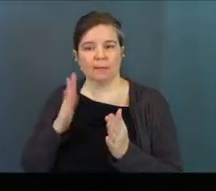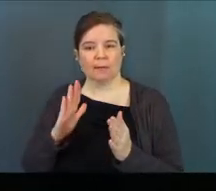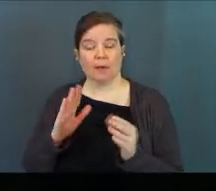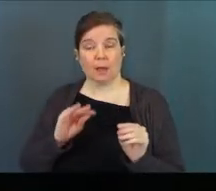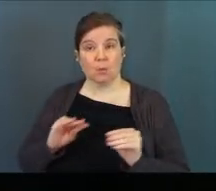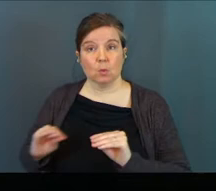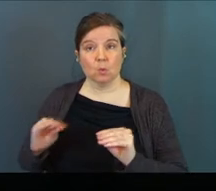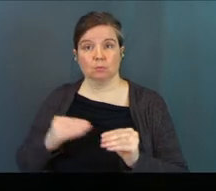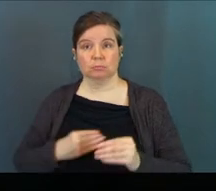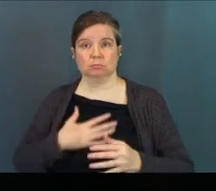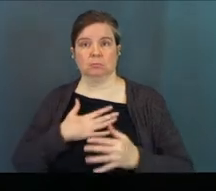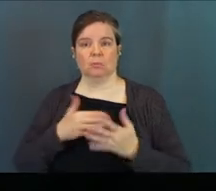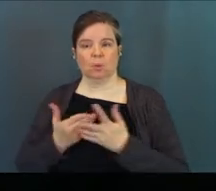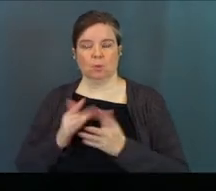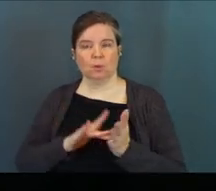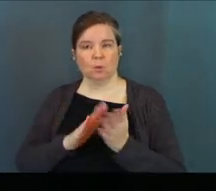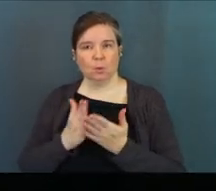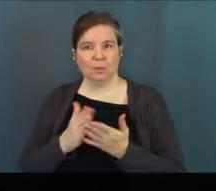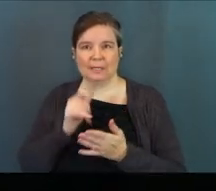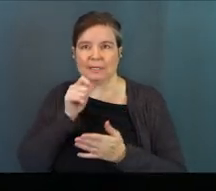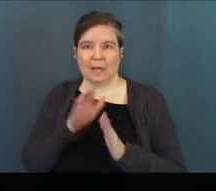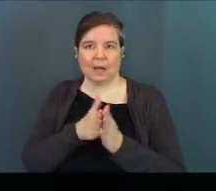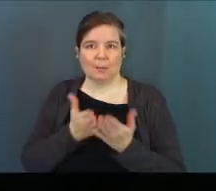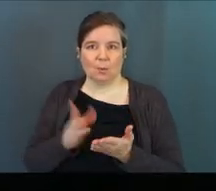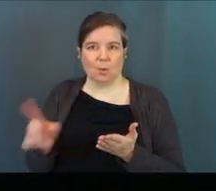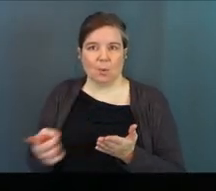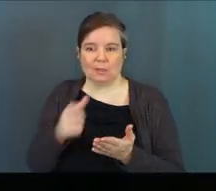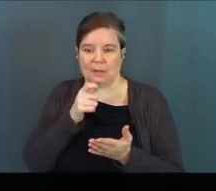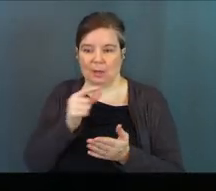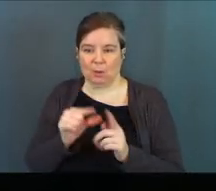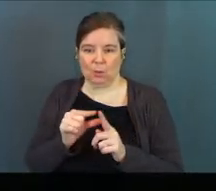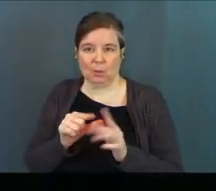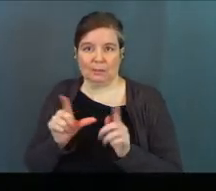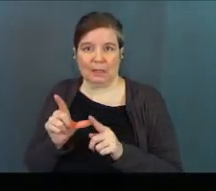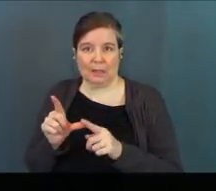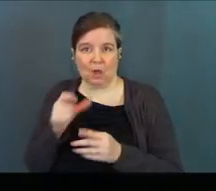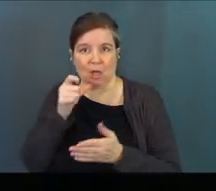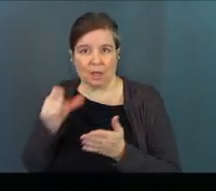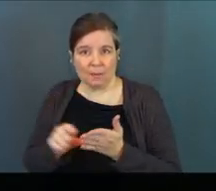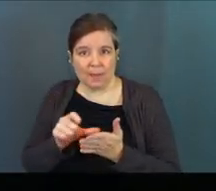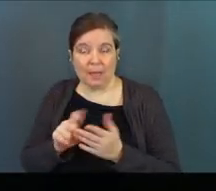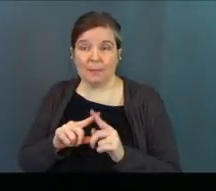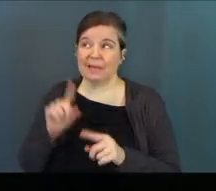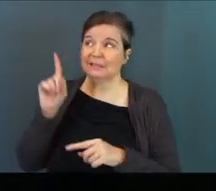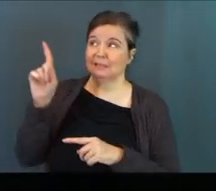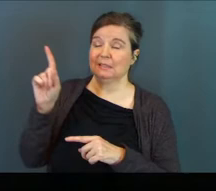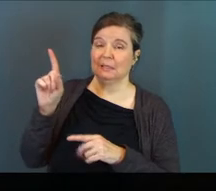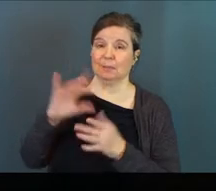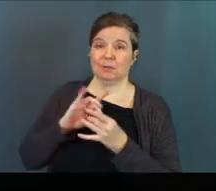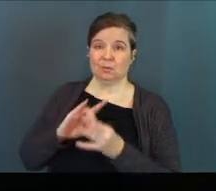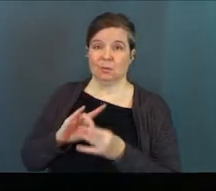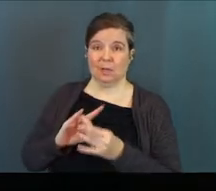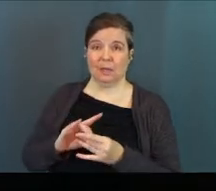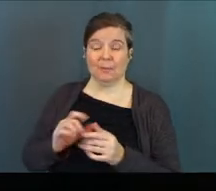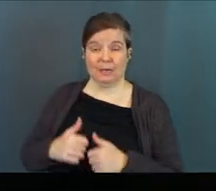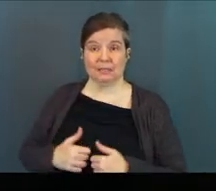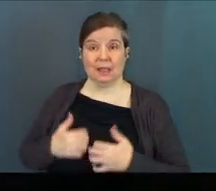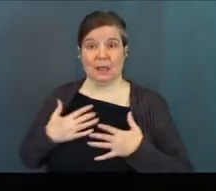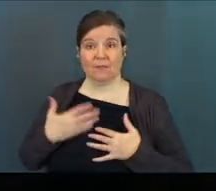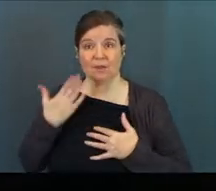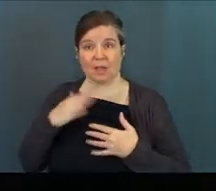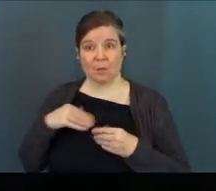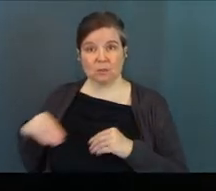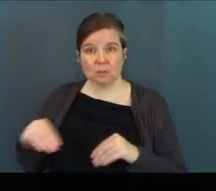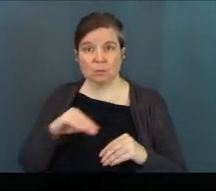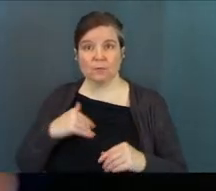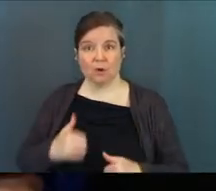God moves through his Word in our lives. That it's not a book. It's not just words and letters on a page, but it's him in this relationship and it's alive. And God